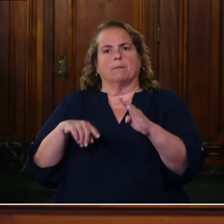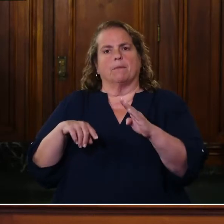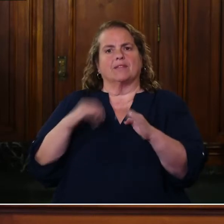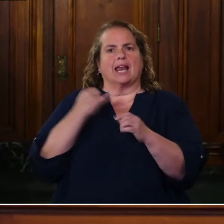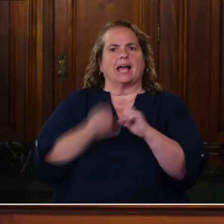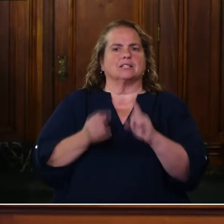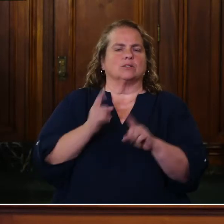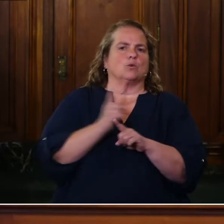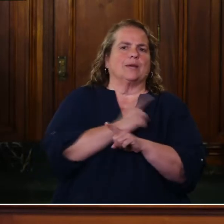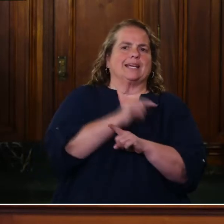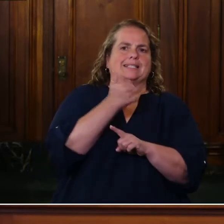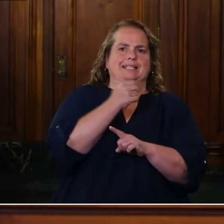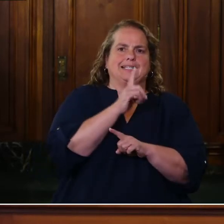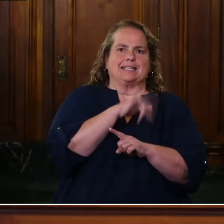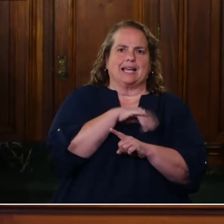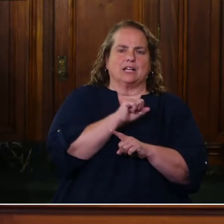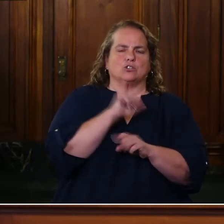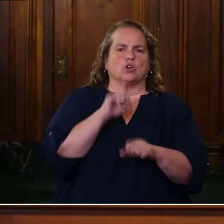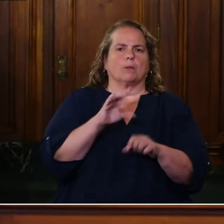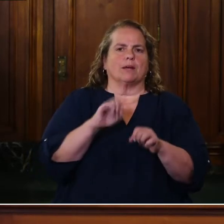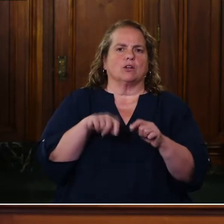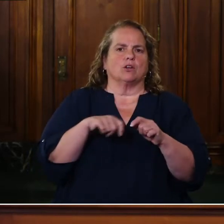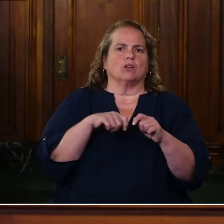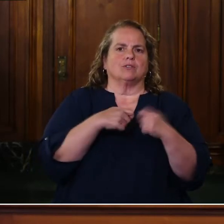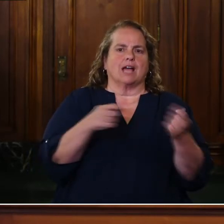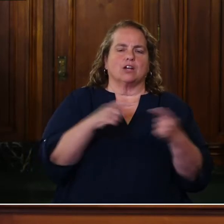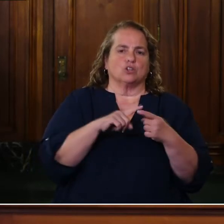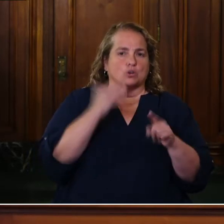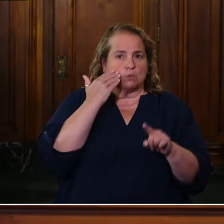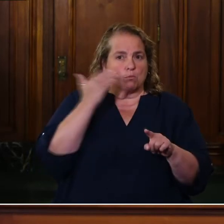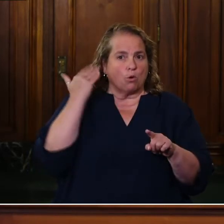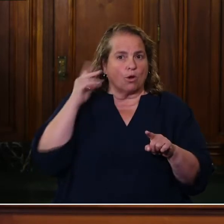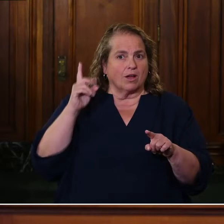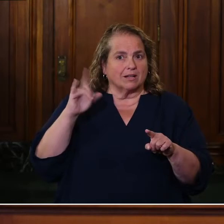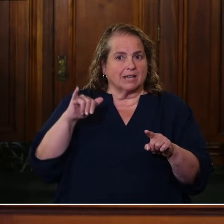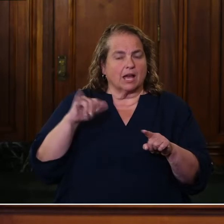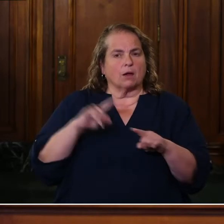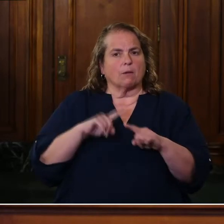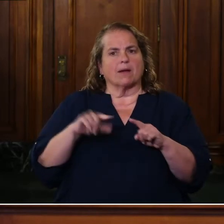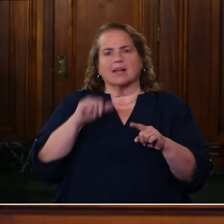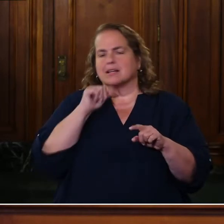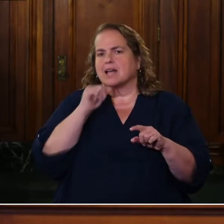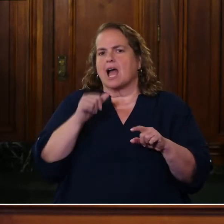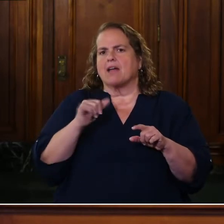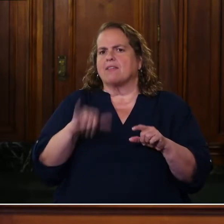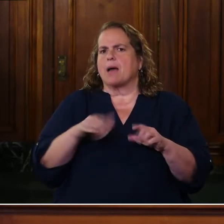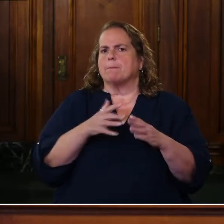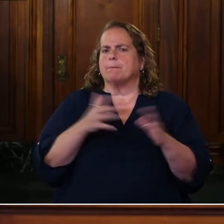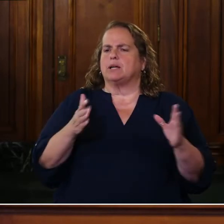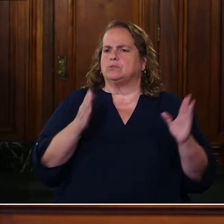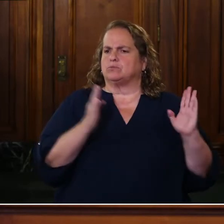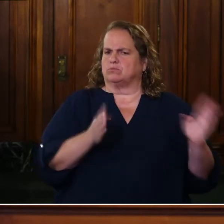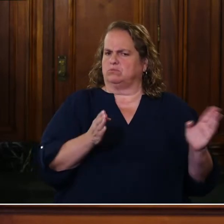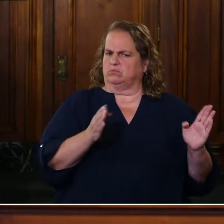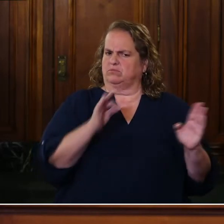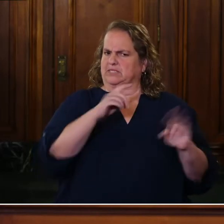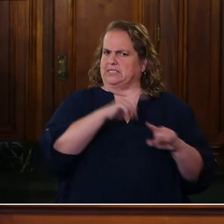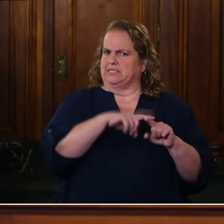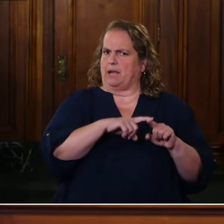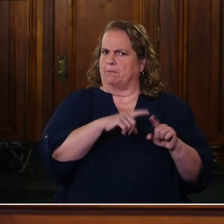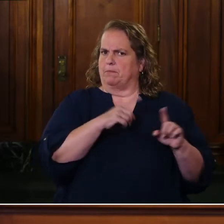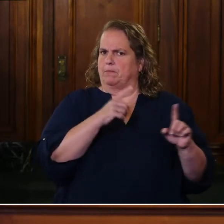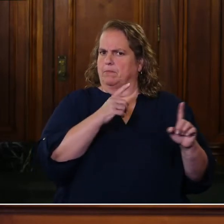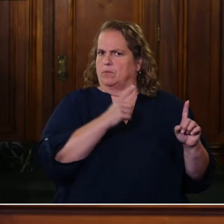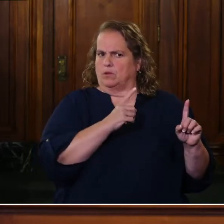the last week or 10 days that could have been related to Memorial Day, but really there wasn't that much incubation time. Isn't perhaps